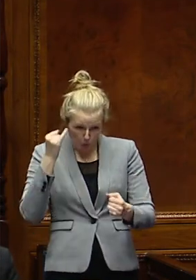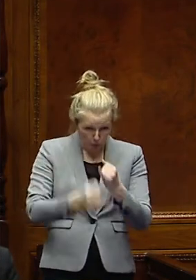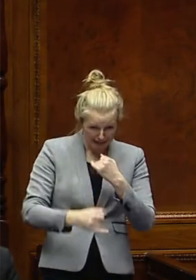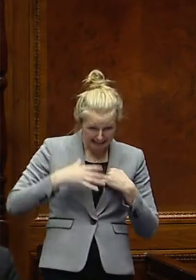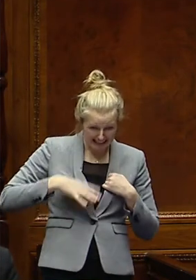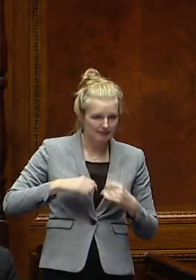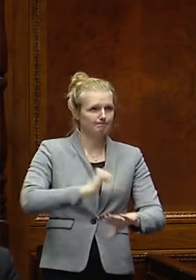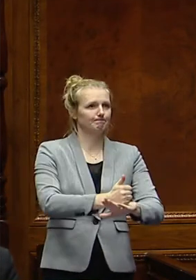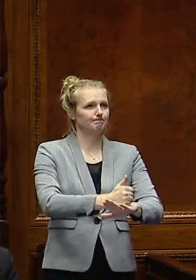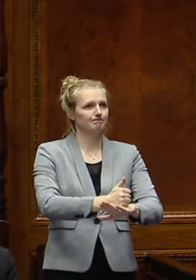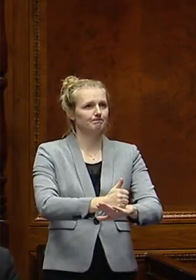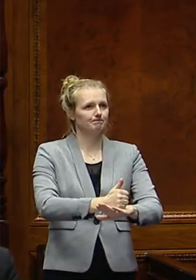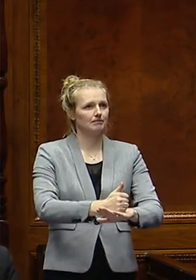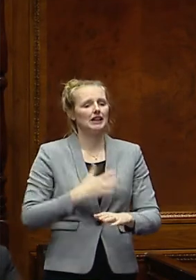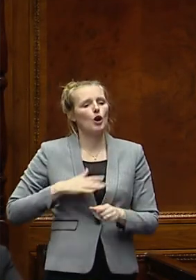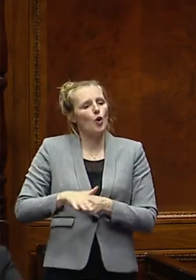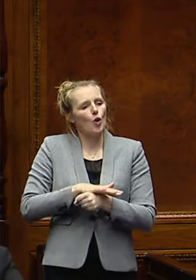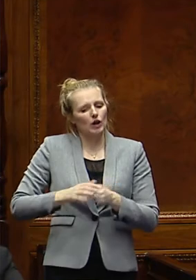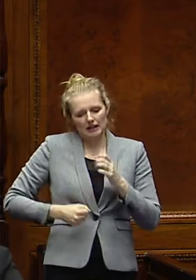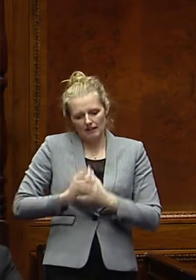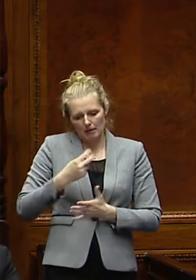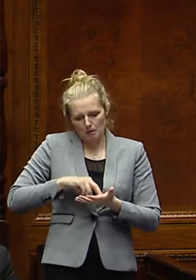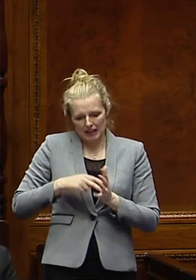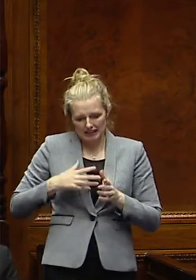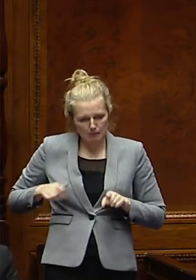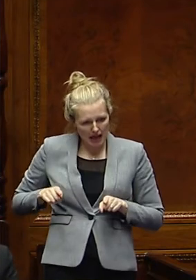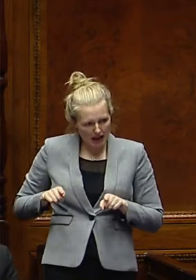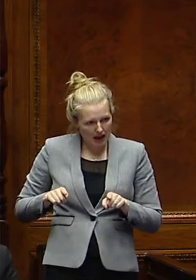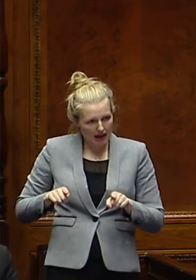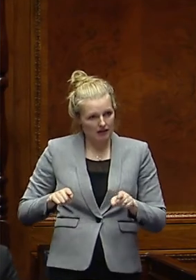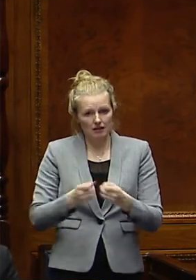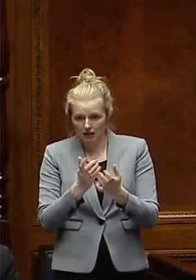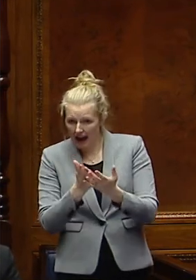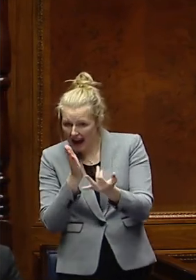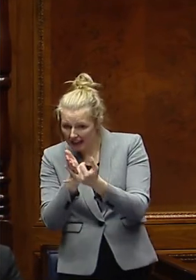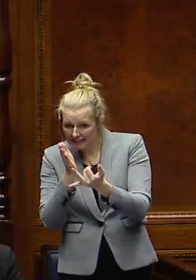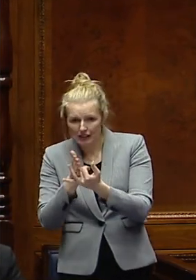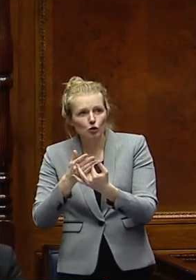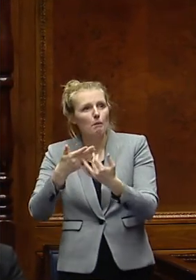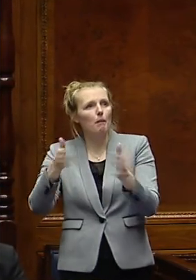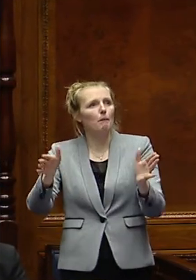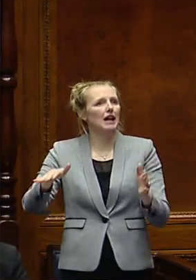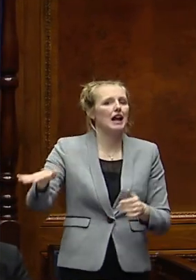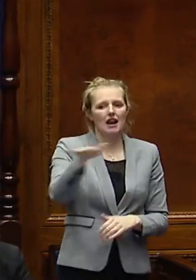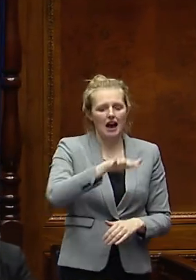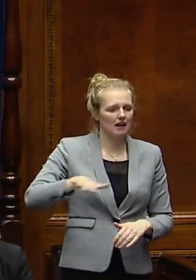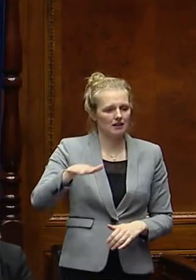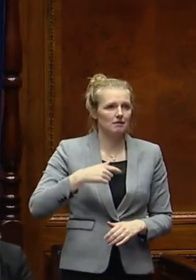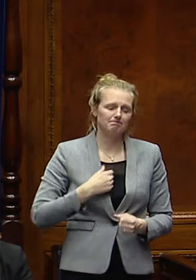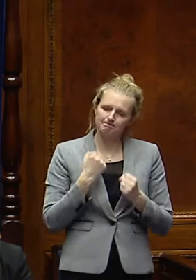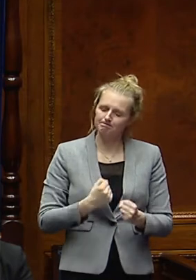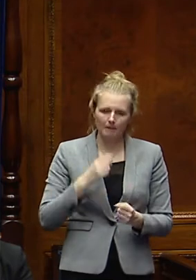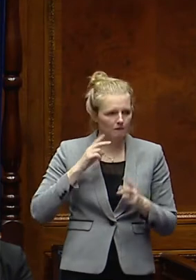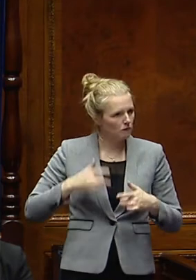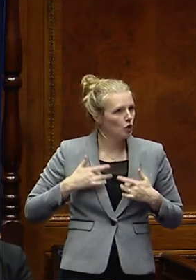Local development plans need to be aligned into that as well and particularly looking at access to public land and it my firm view that public